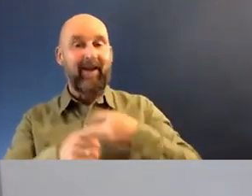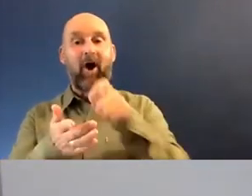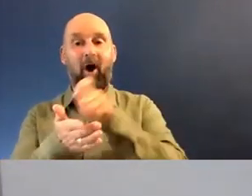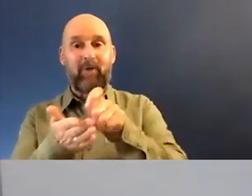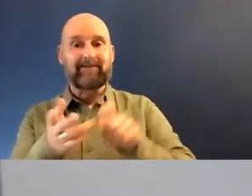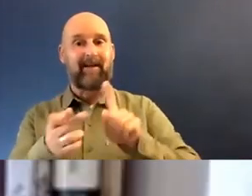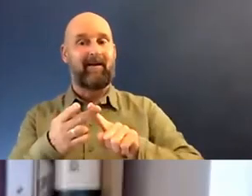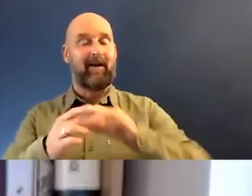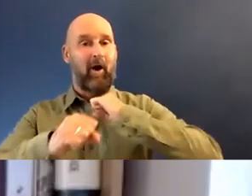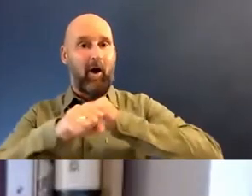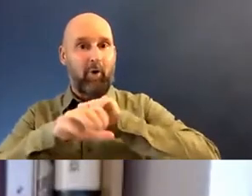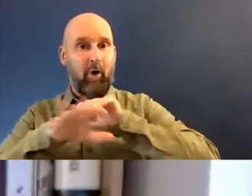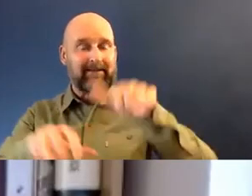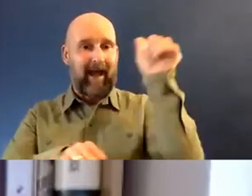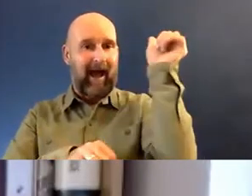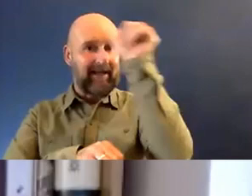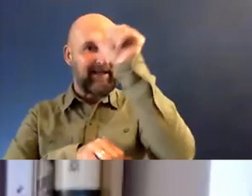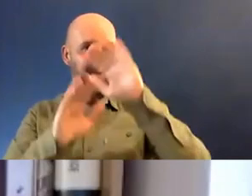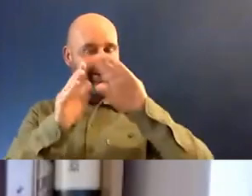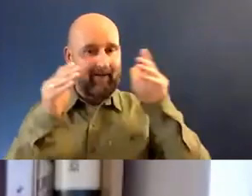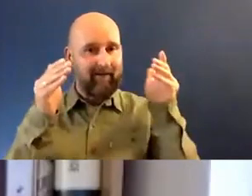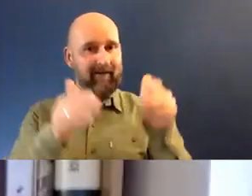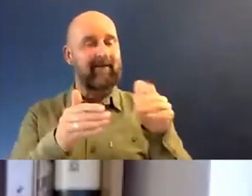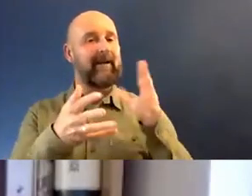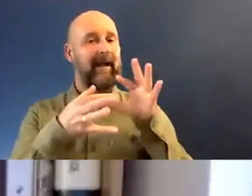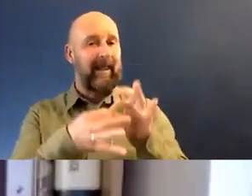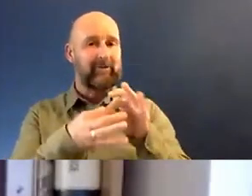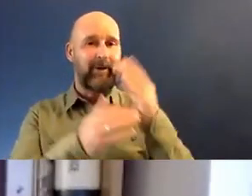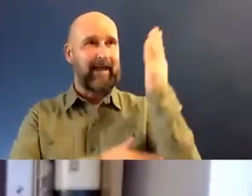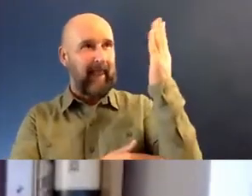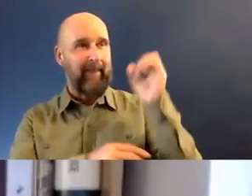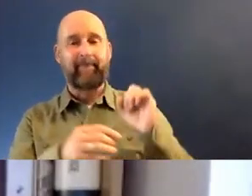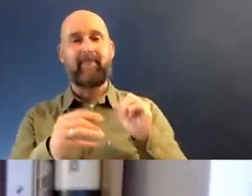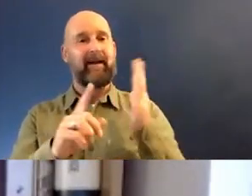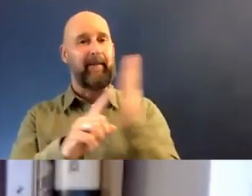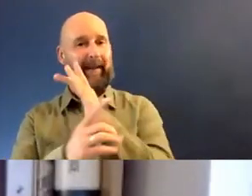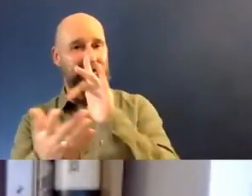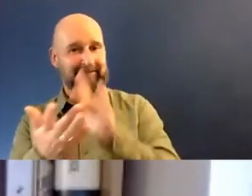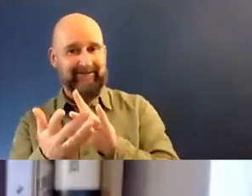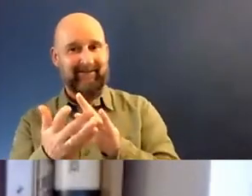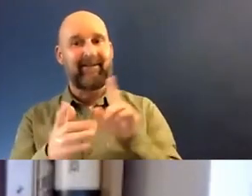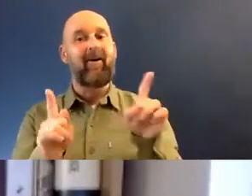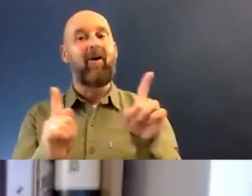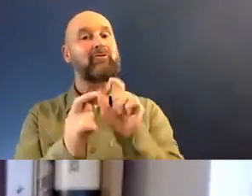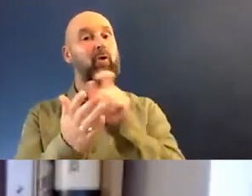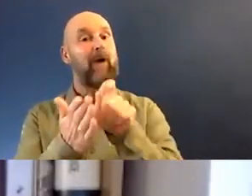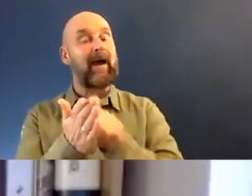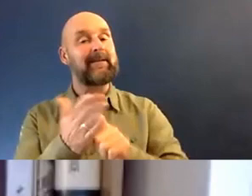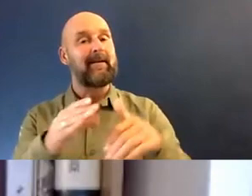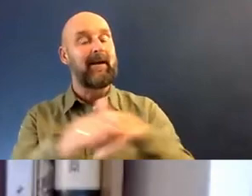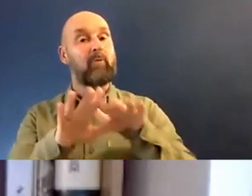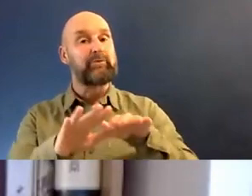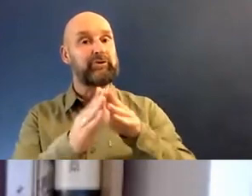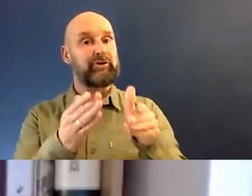a broadcaster, an academic working on issues relating to Islam, France and the Middle East. And your writing is featured widely in British press,